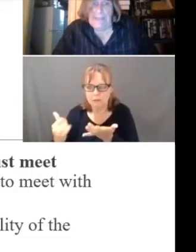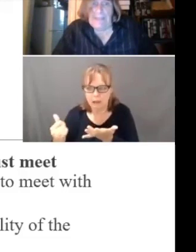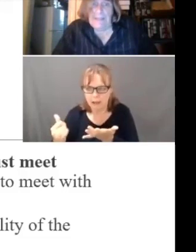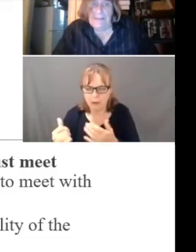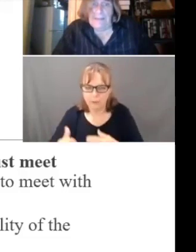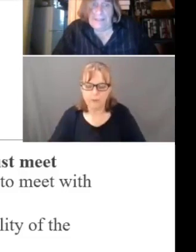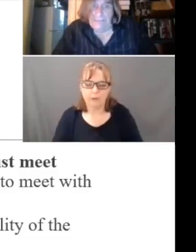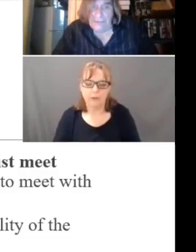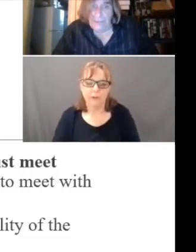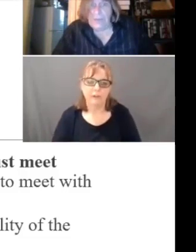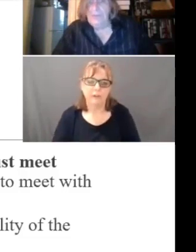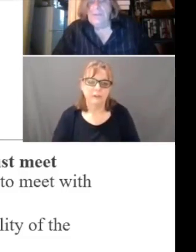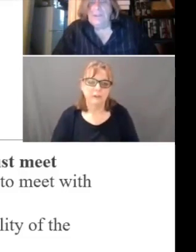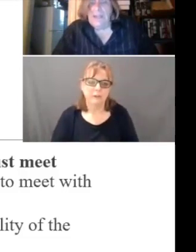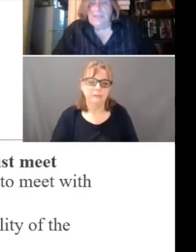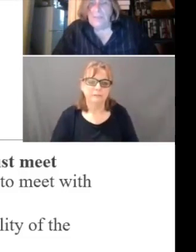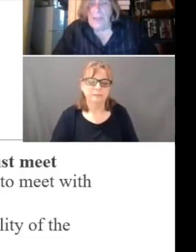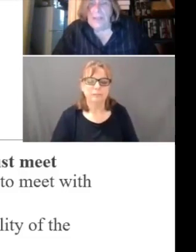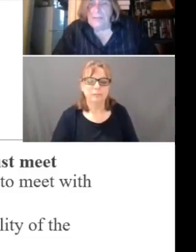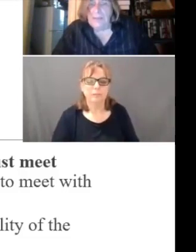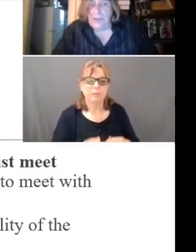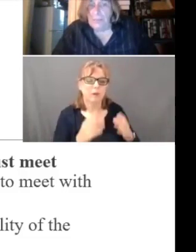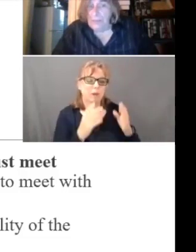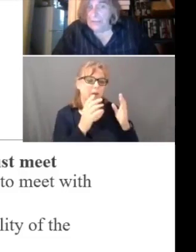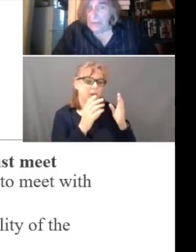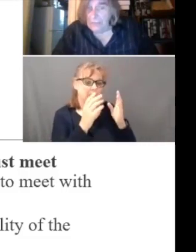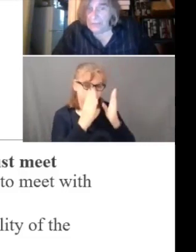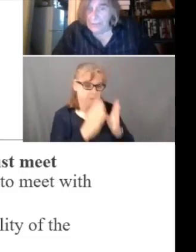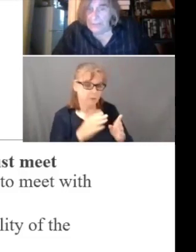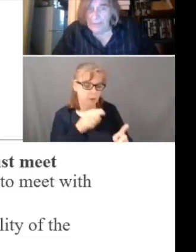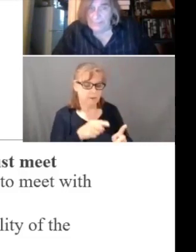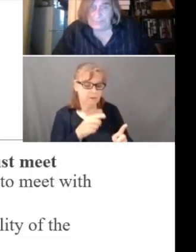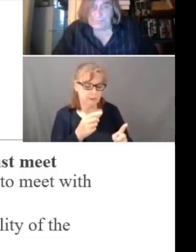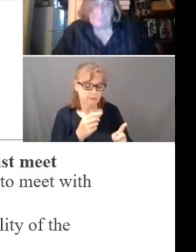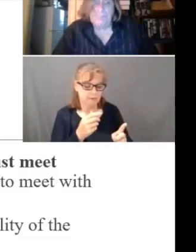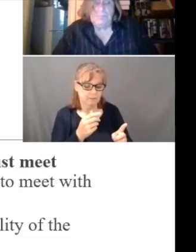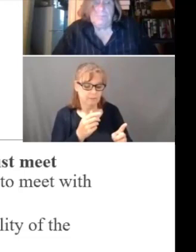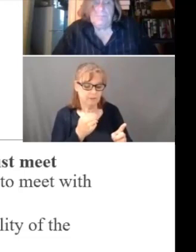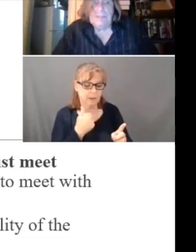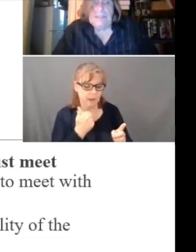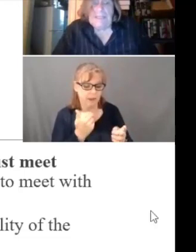The individual has the right that the human rights officer can be there.